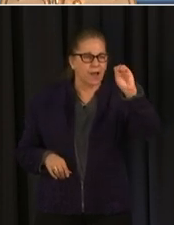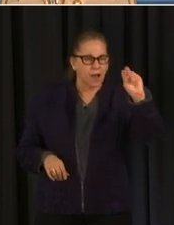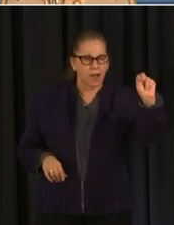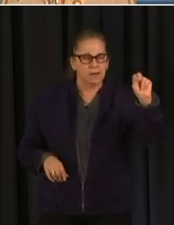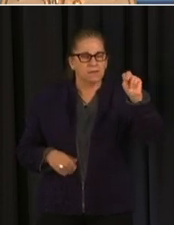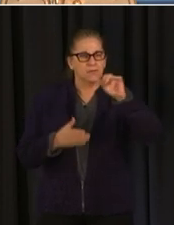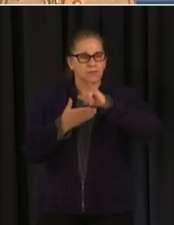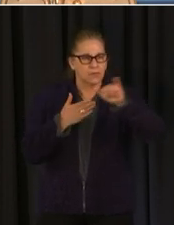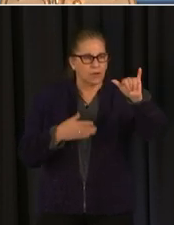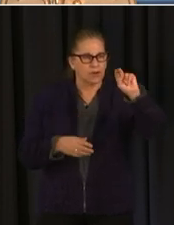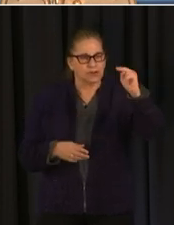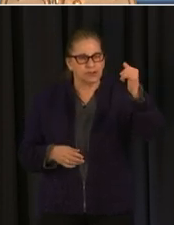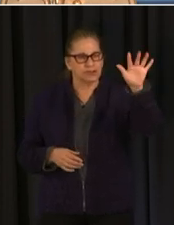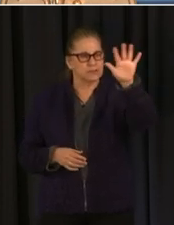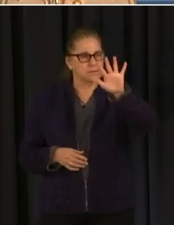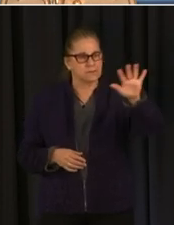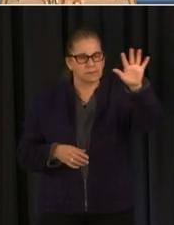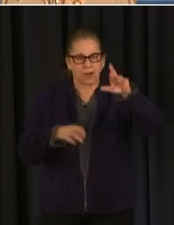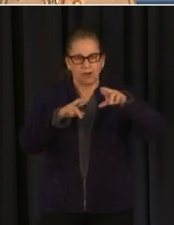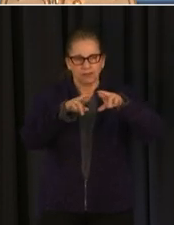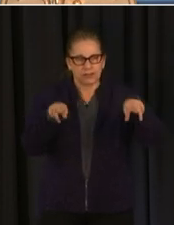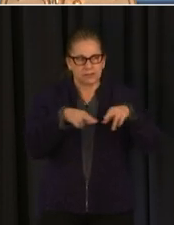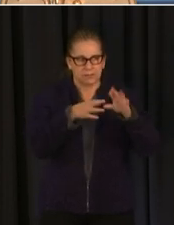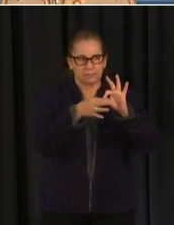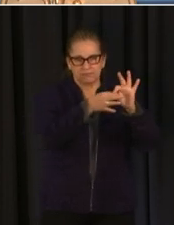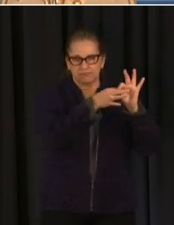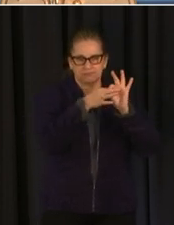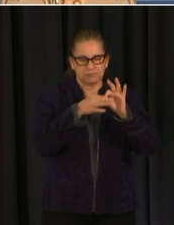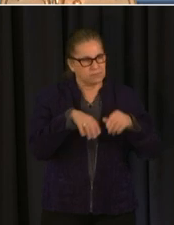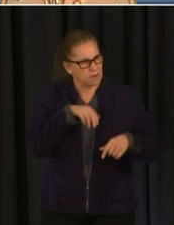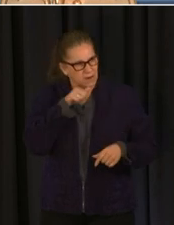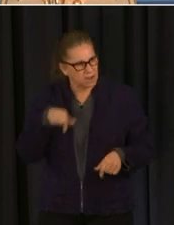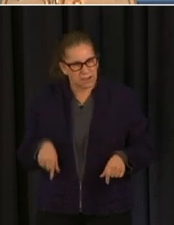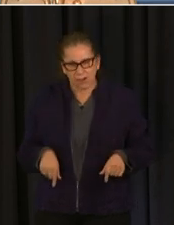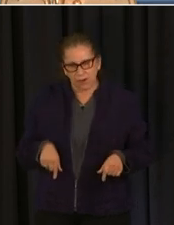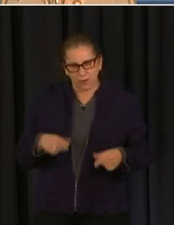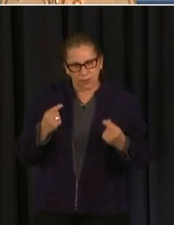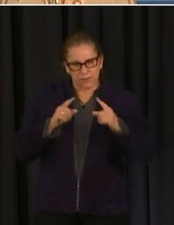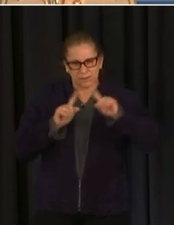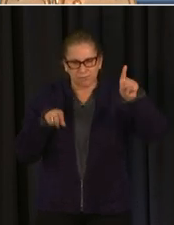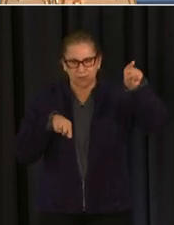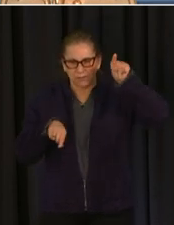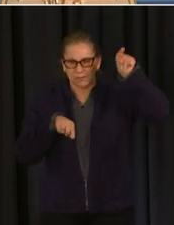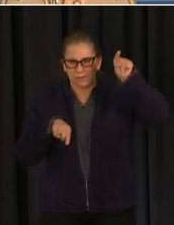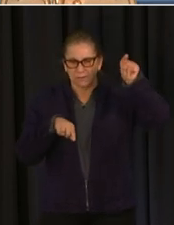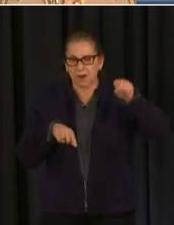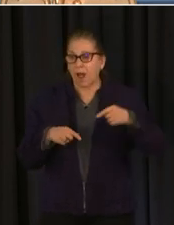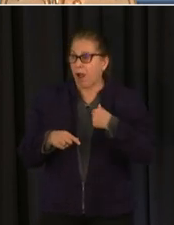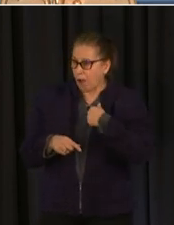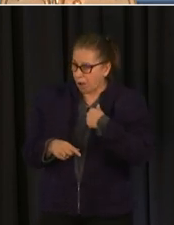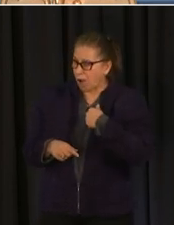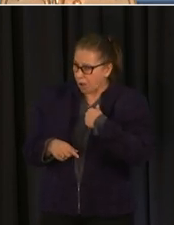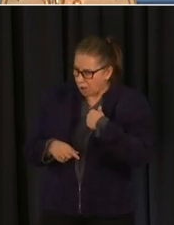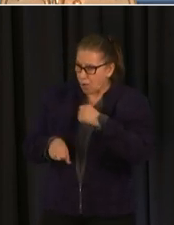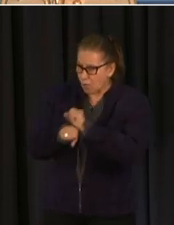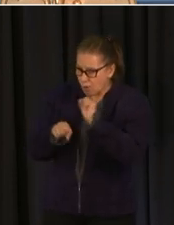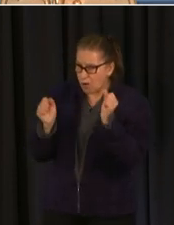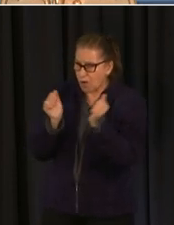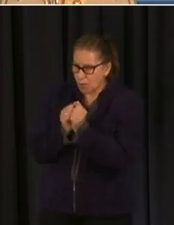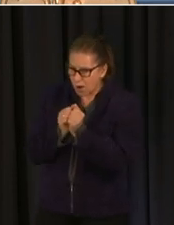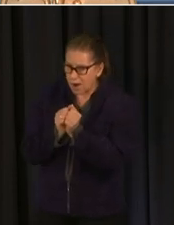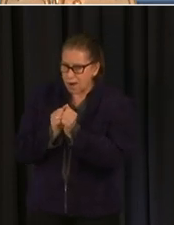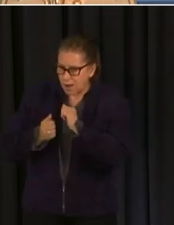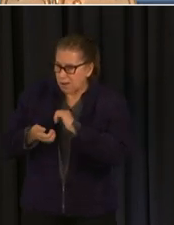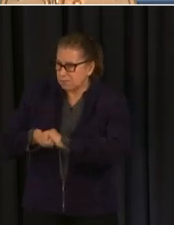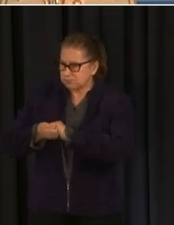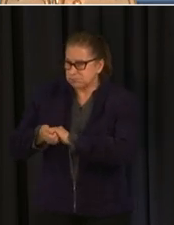travel from jurisdiction to jurisdiction um we've worked i think very cooperatively over the last uh 15